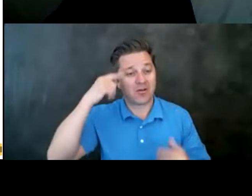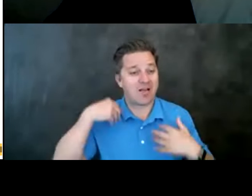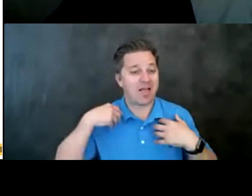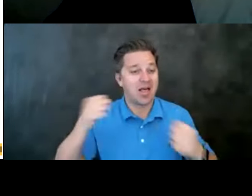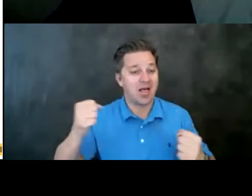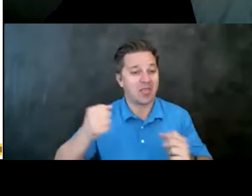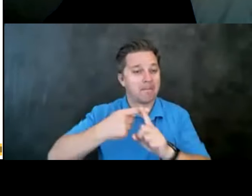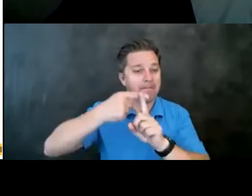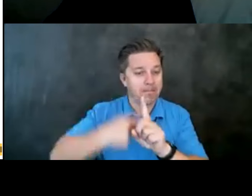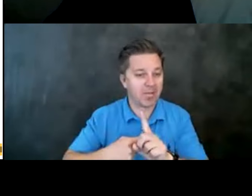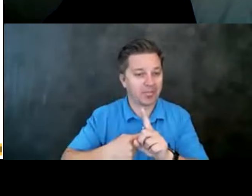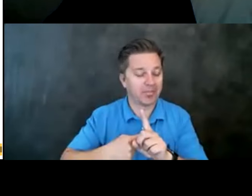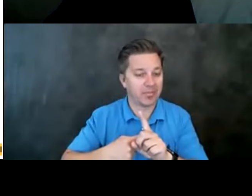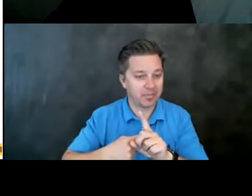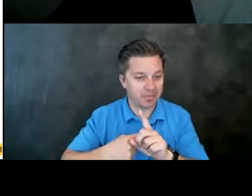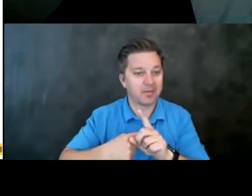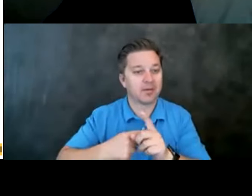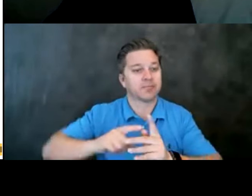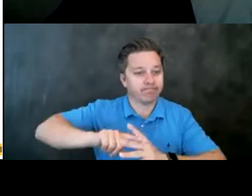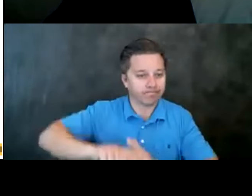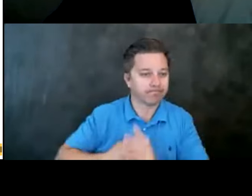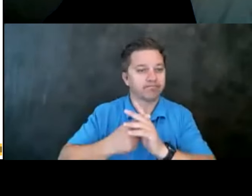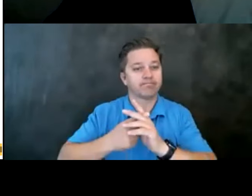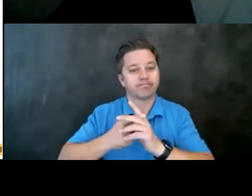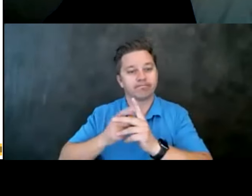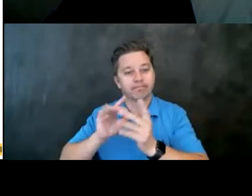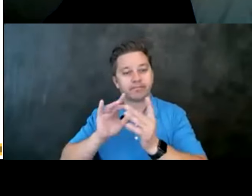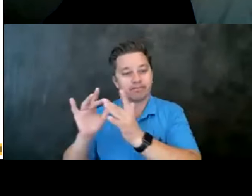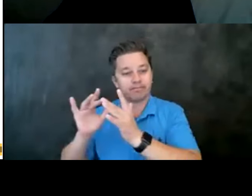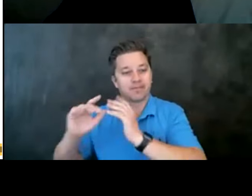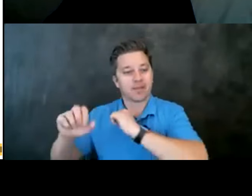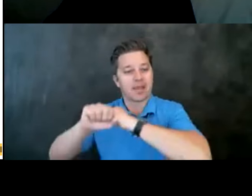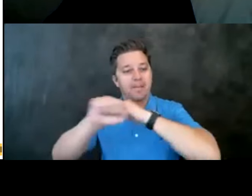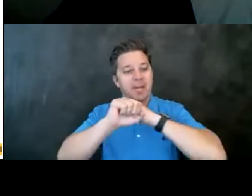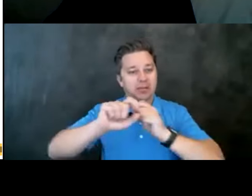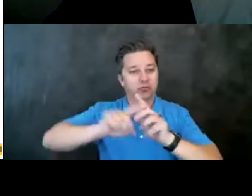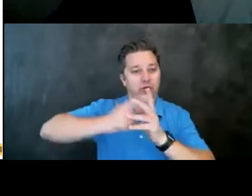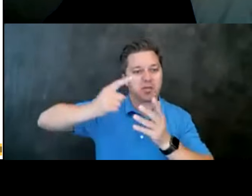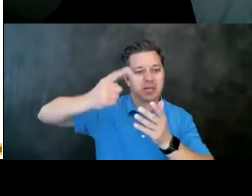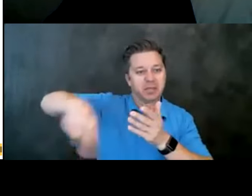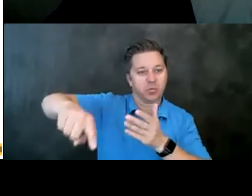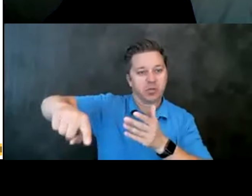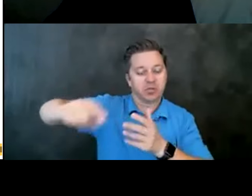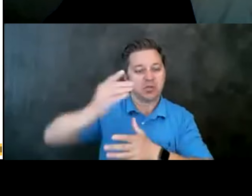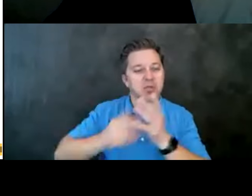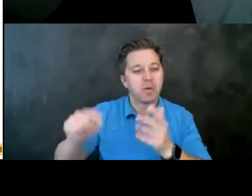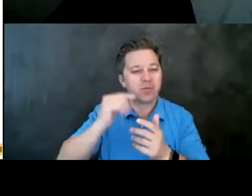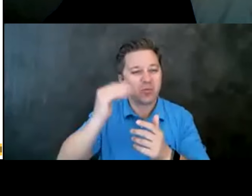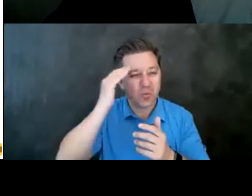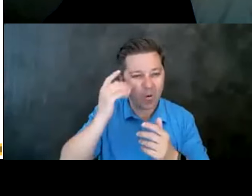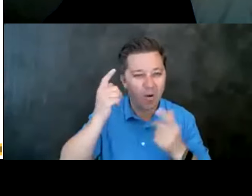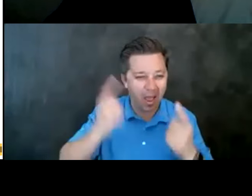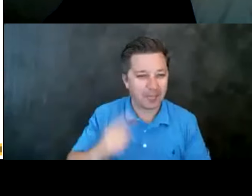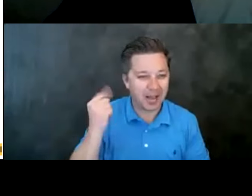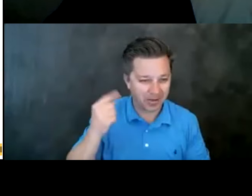we are launching, um, our virtual campaign next week. If, uh, you may, some of you may know last year, we did do